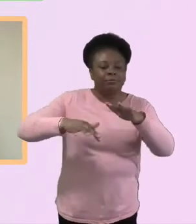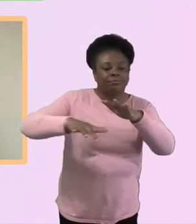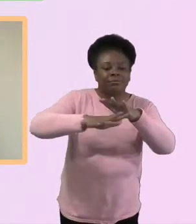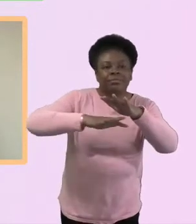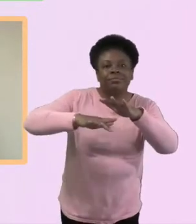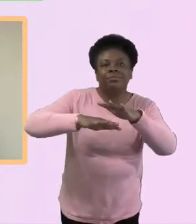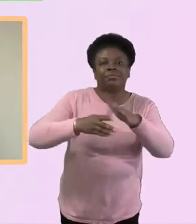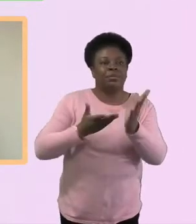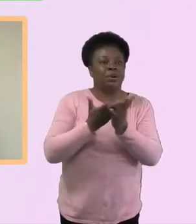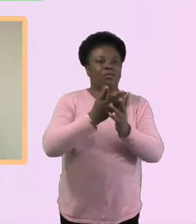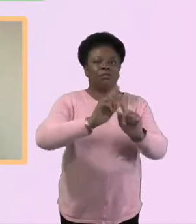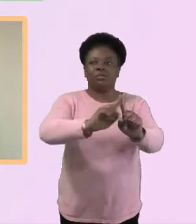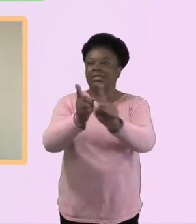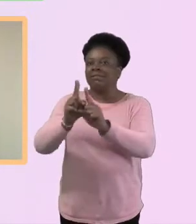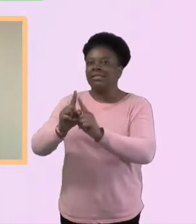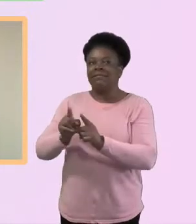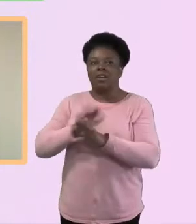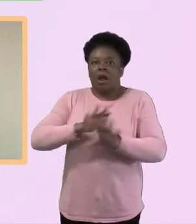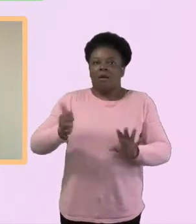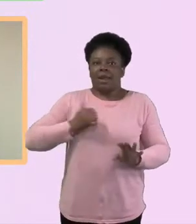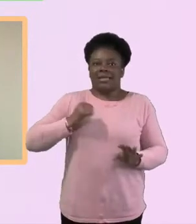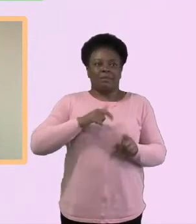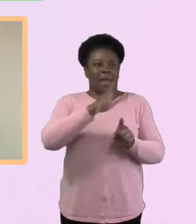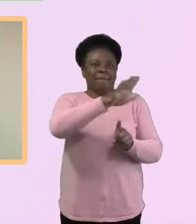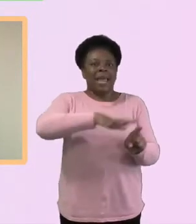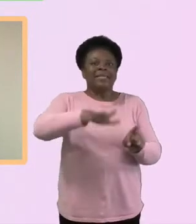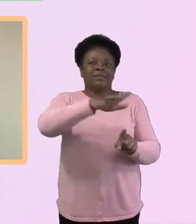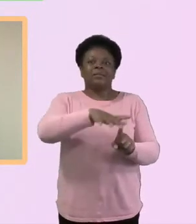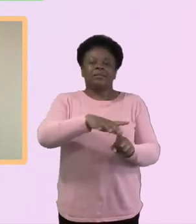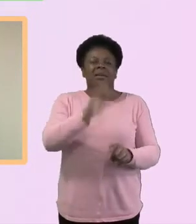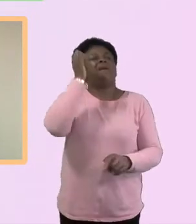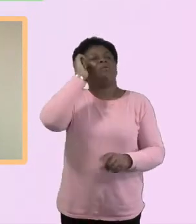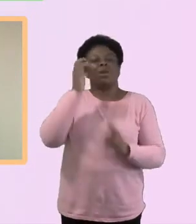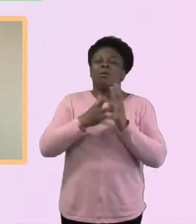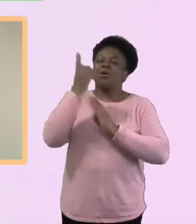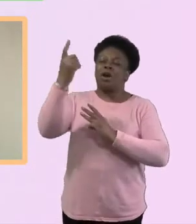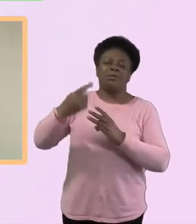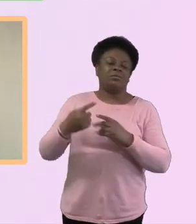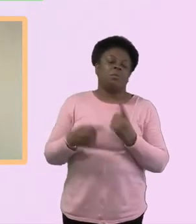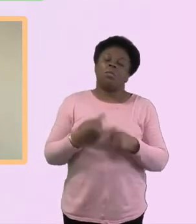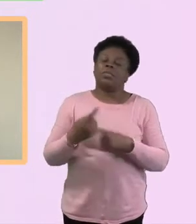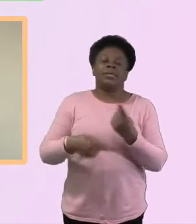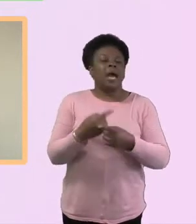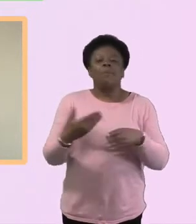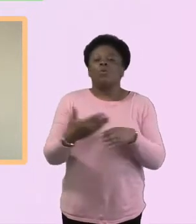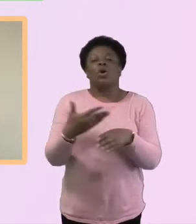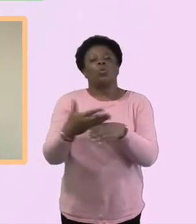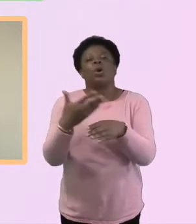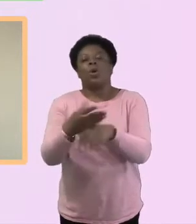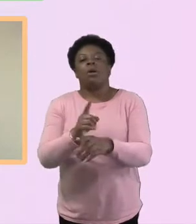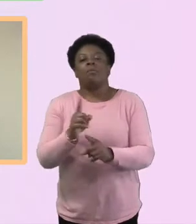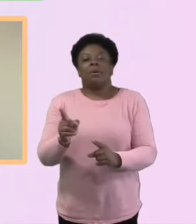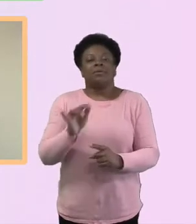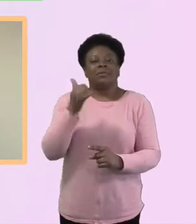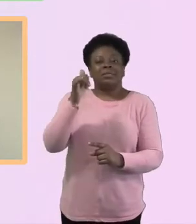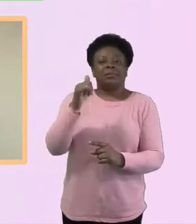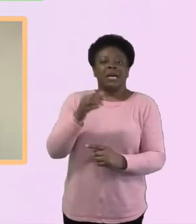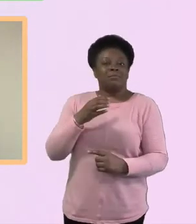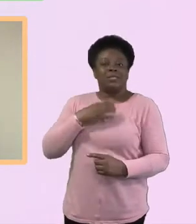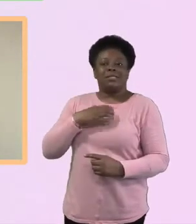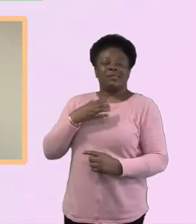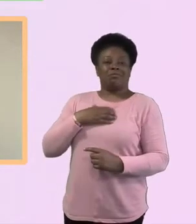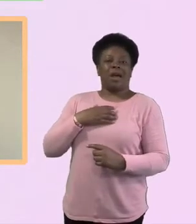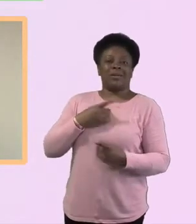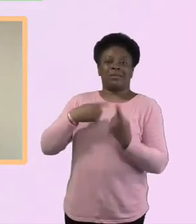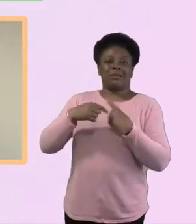she was saying, but you know, we know God's always at work, isn't he? But again, you know, he's in work in unexpected places. And, and I think that's just a